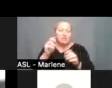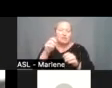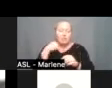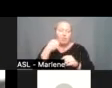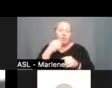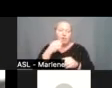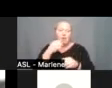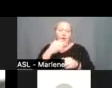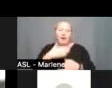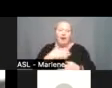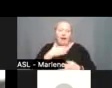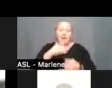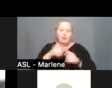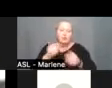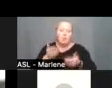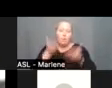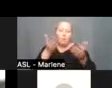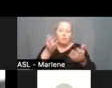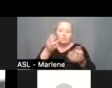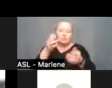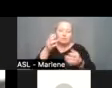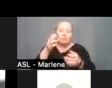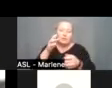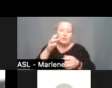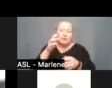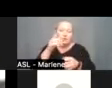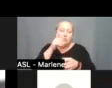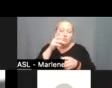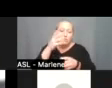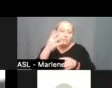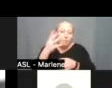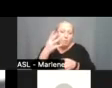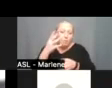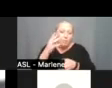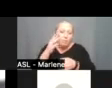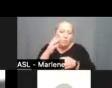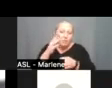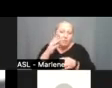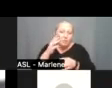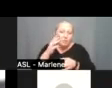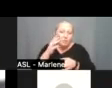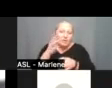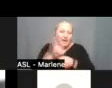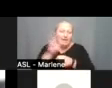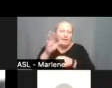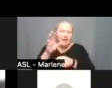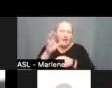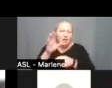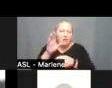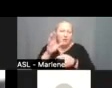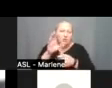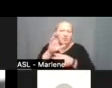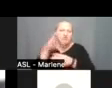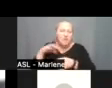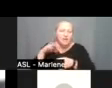teacher residents um who special ed credentials at three of our um we decided to partner